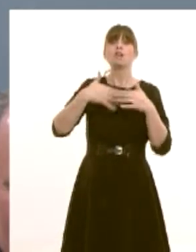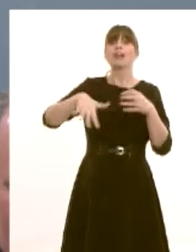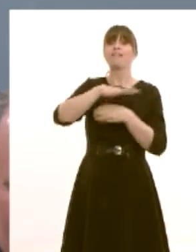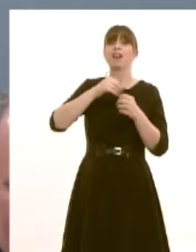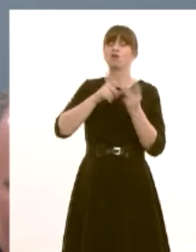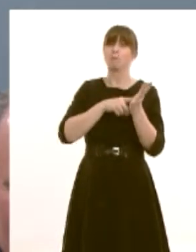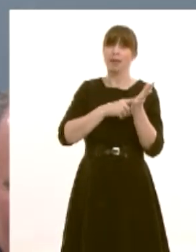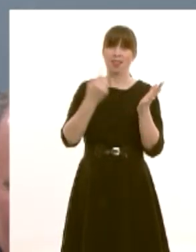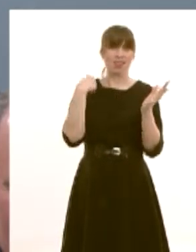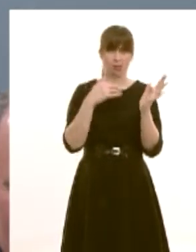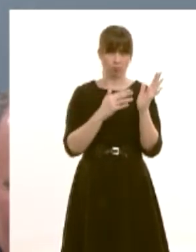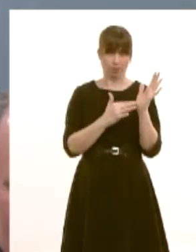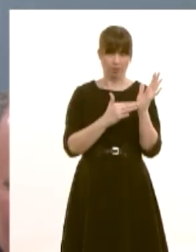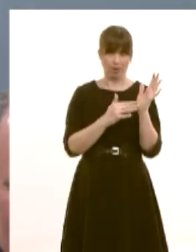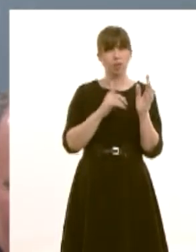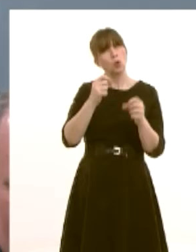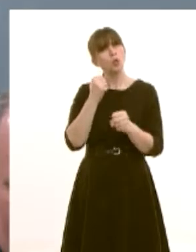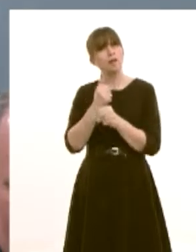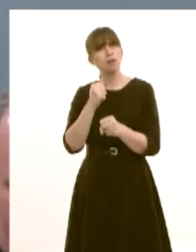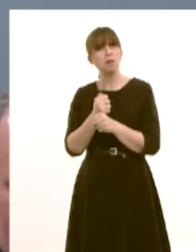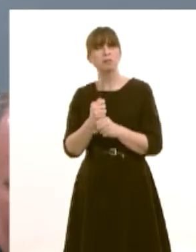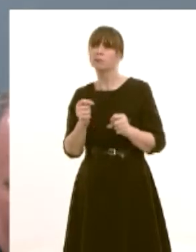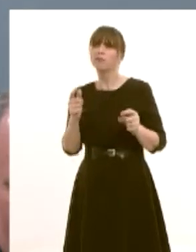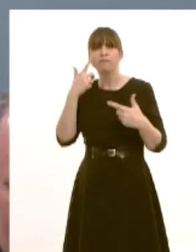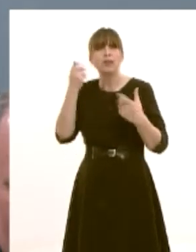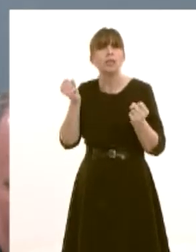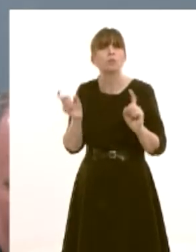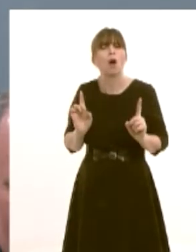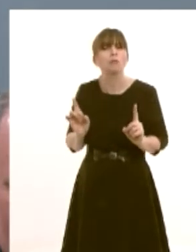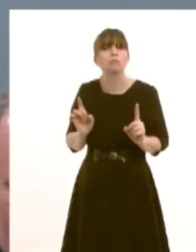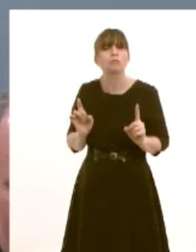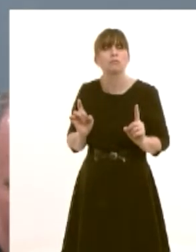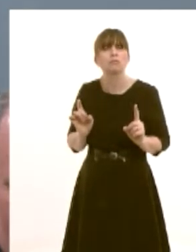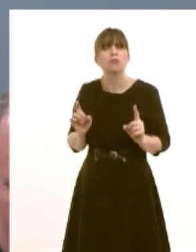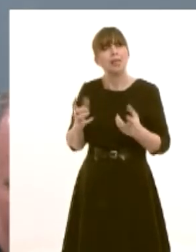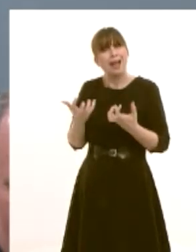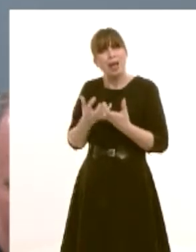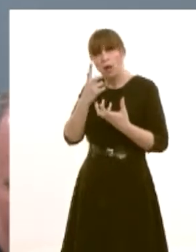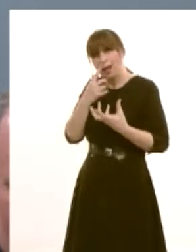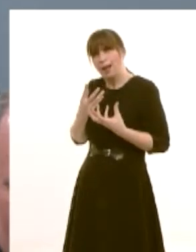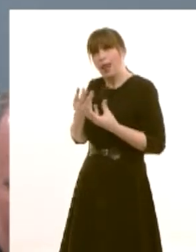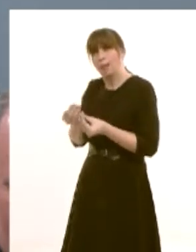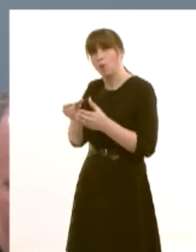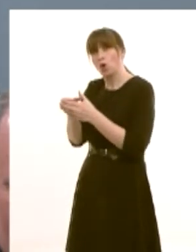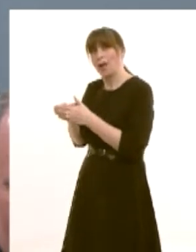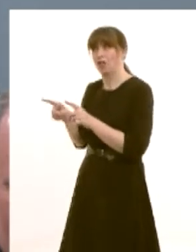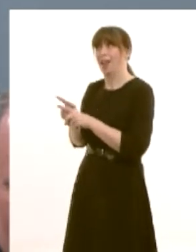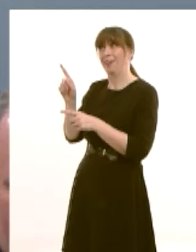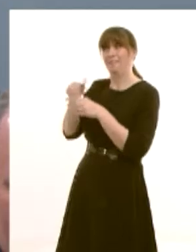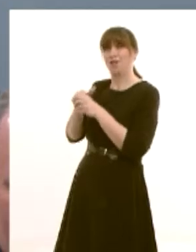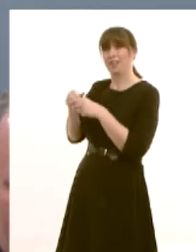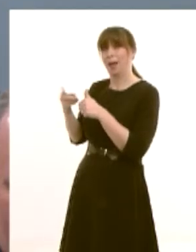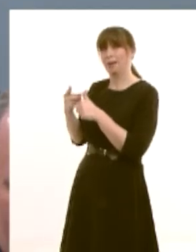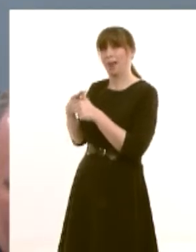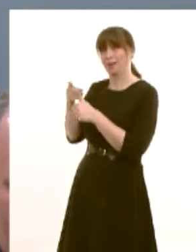what evidence did the government glean during that process which would help uh local community organizations perhaps like other friends be at